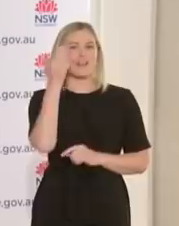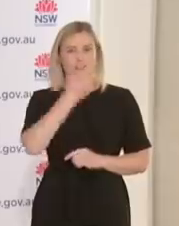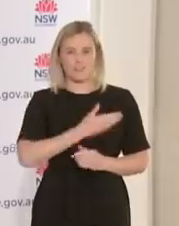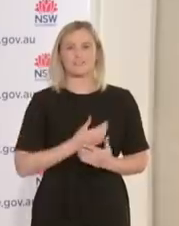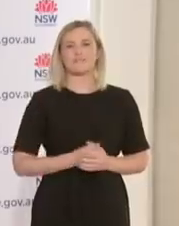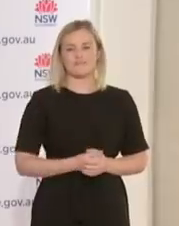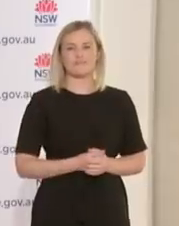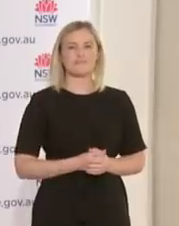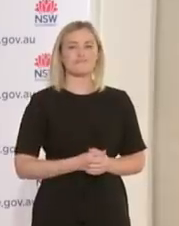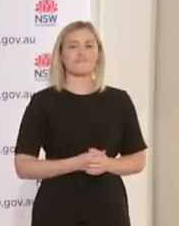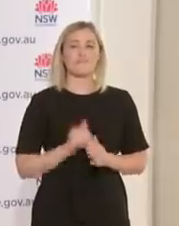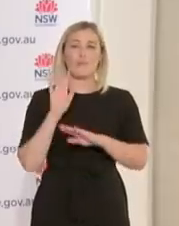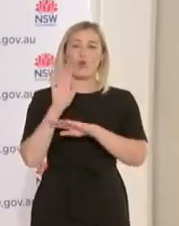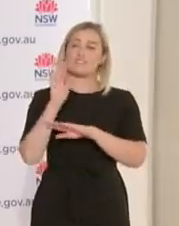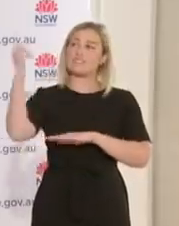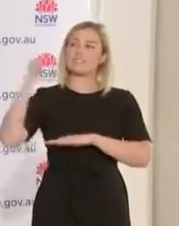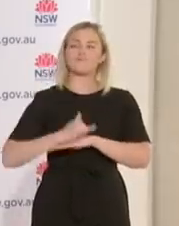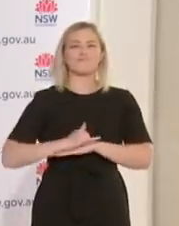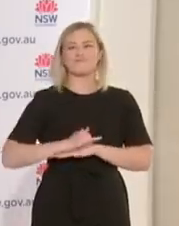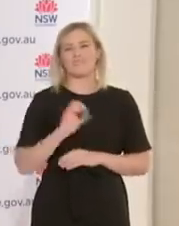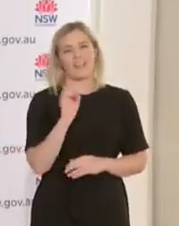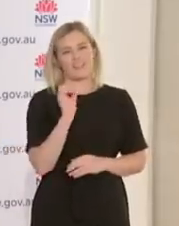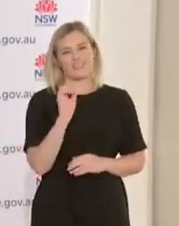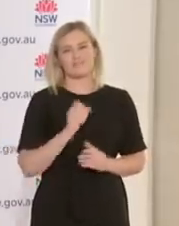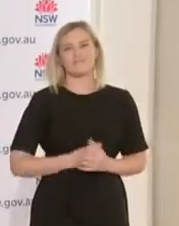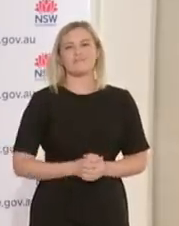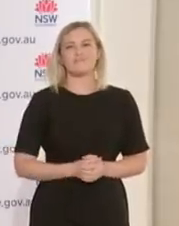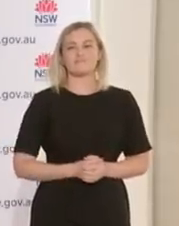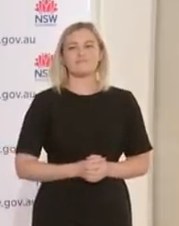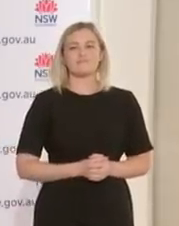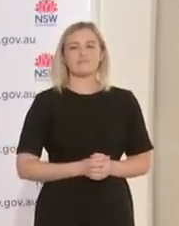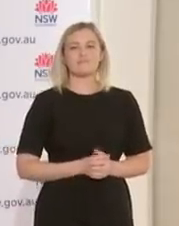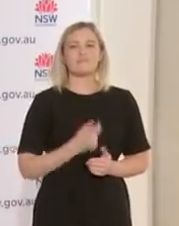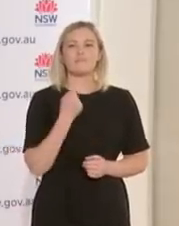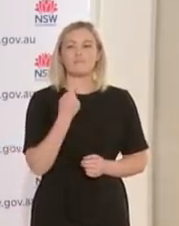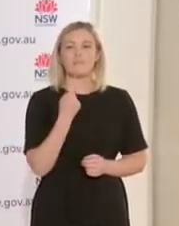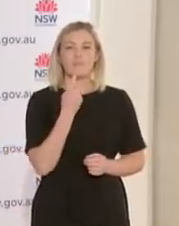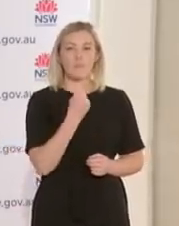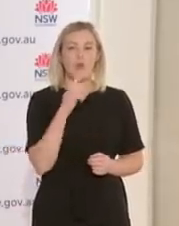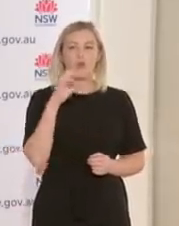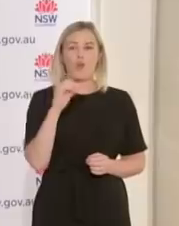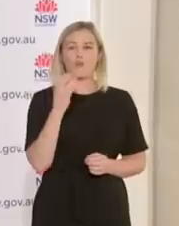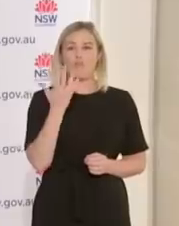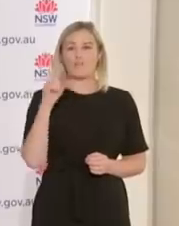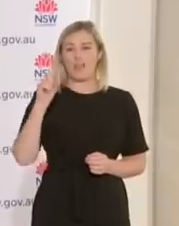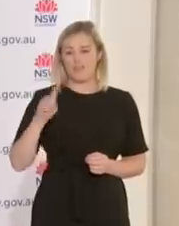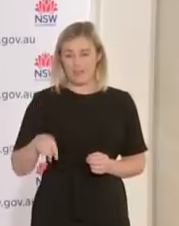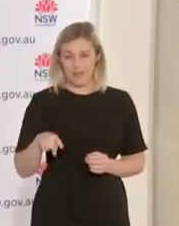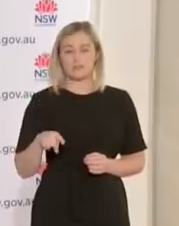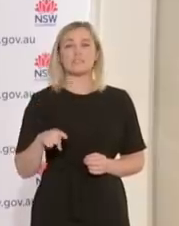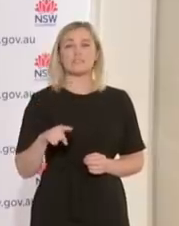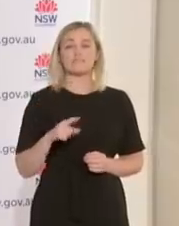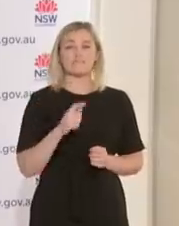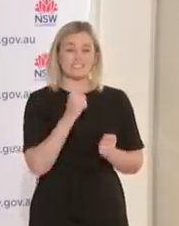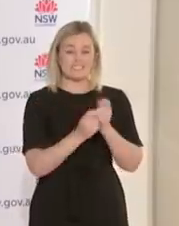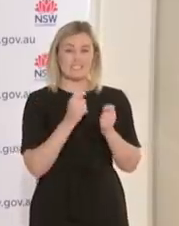night. There were no overseas cases. There were at 105,505 COVID